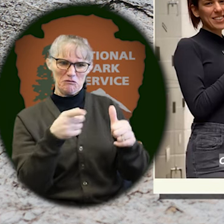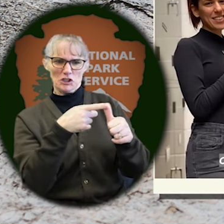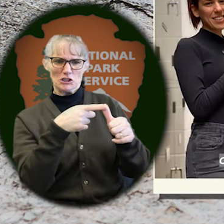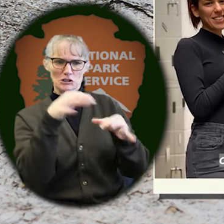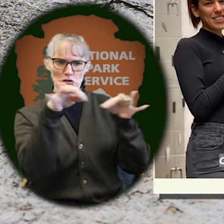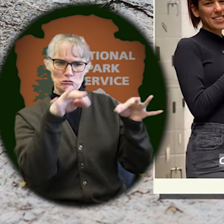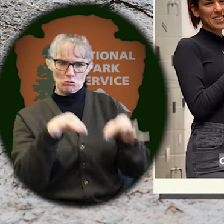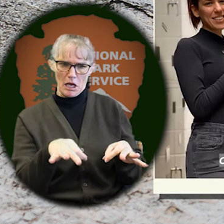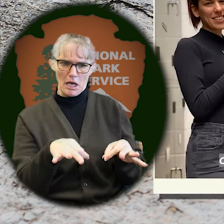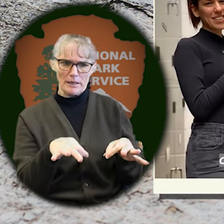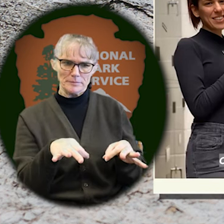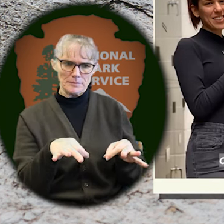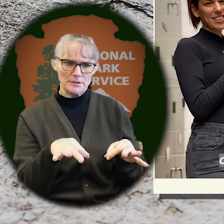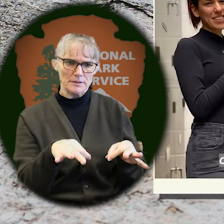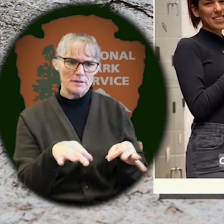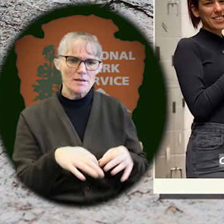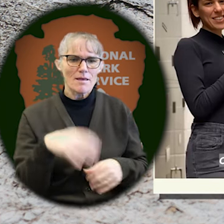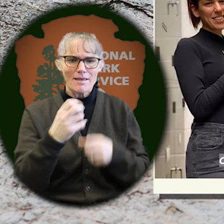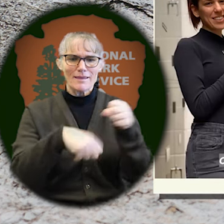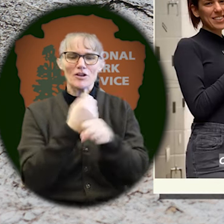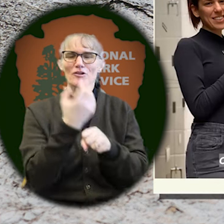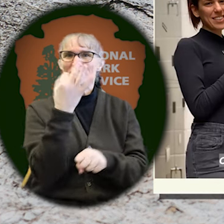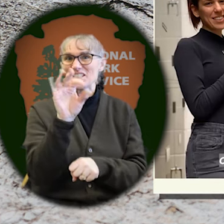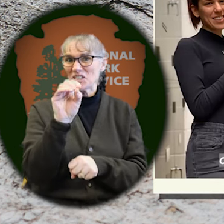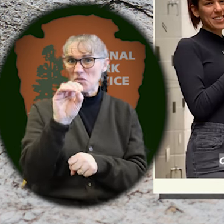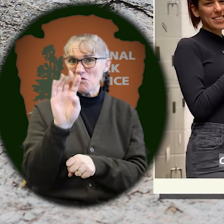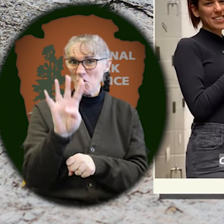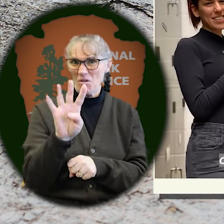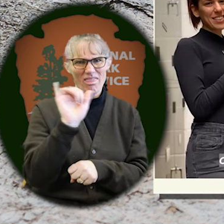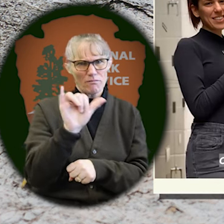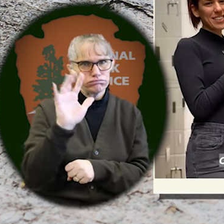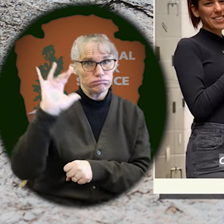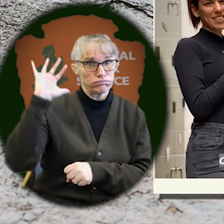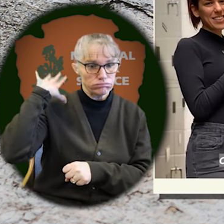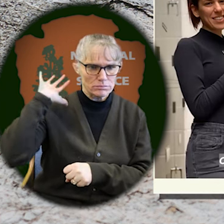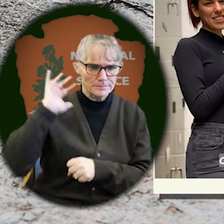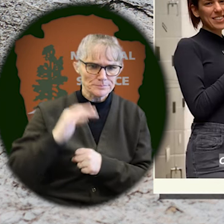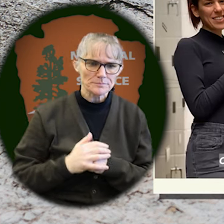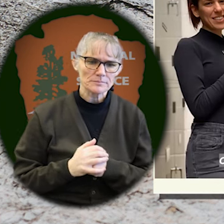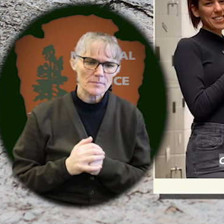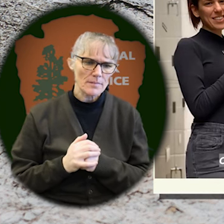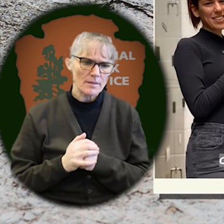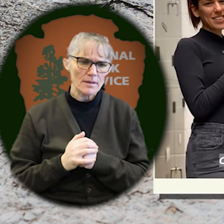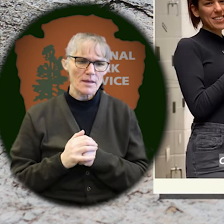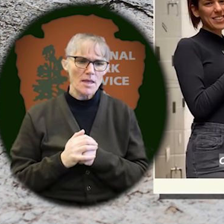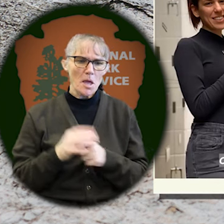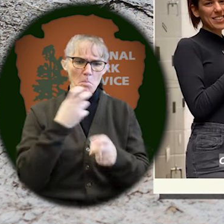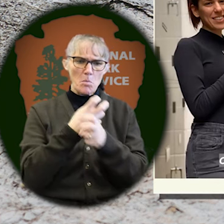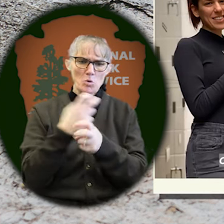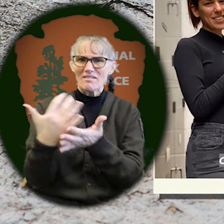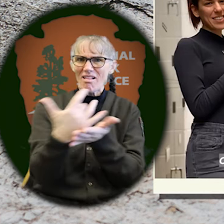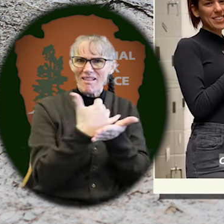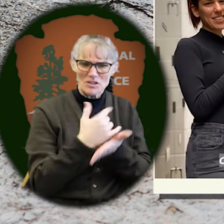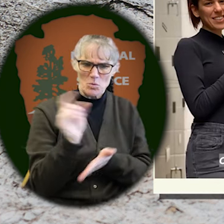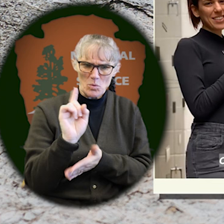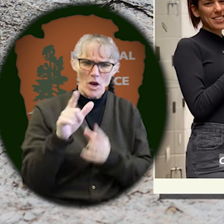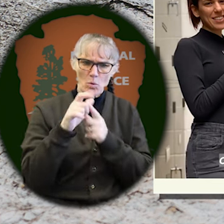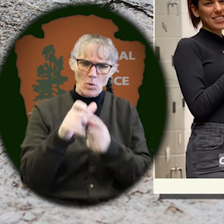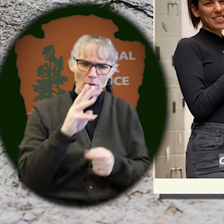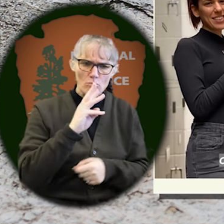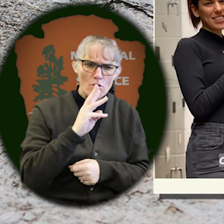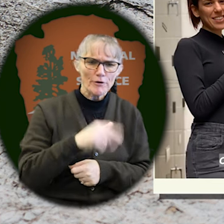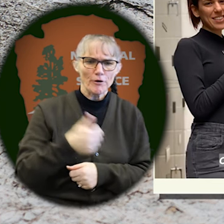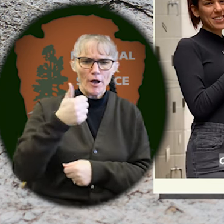describe this creature in 1904, which is a while back. And they collected a lot of their samples from the running